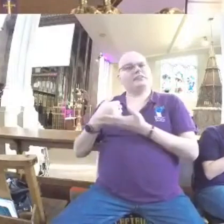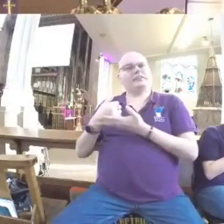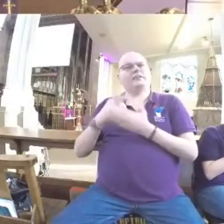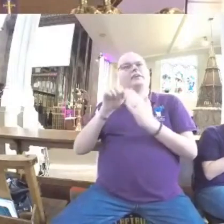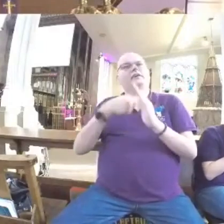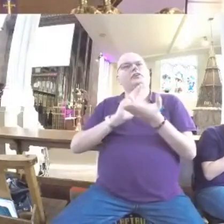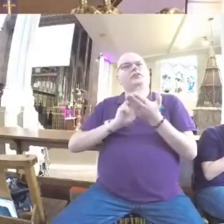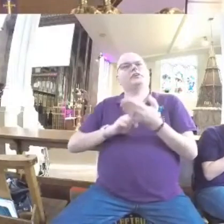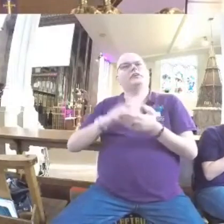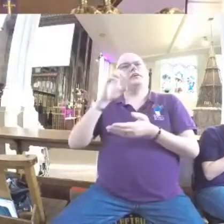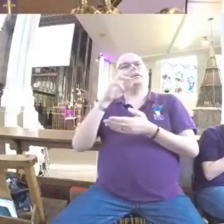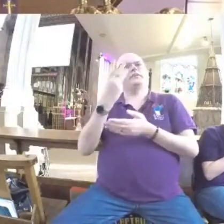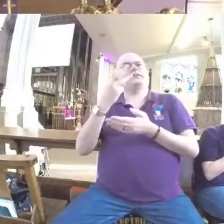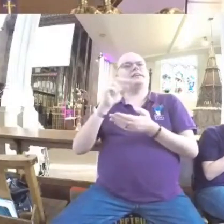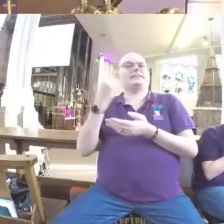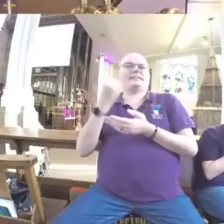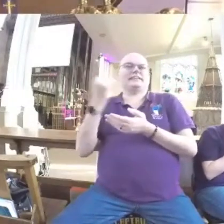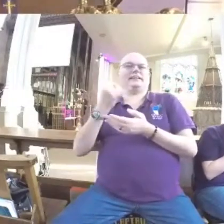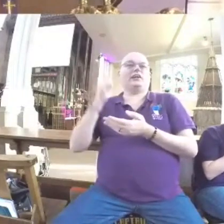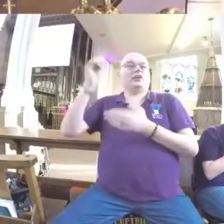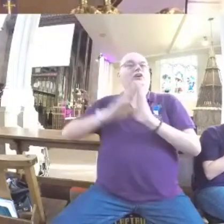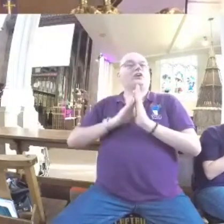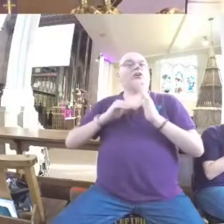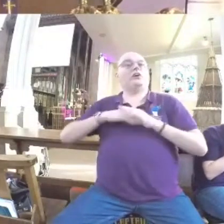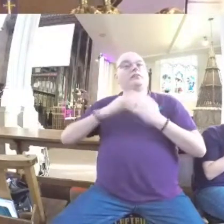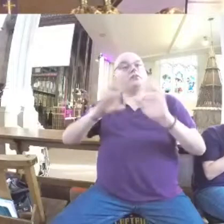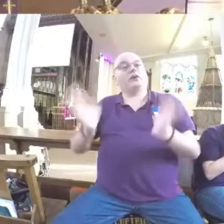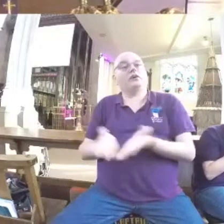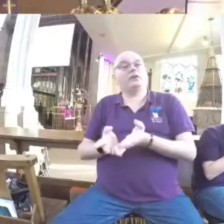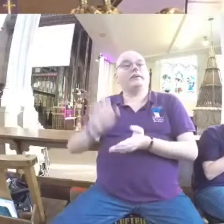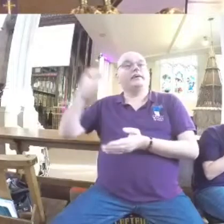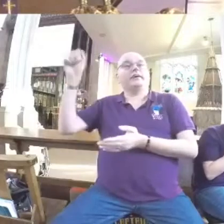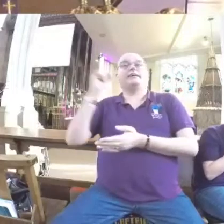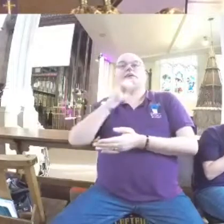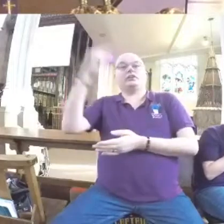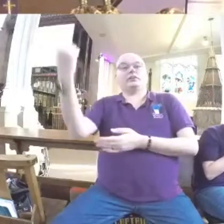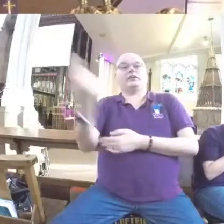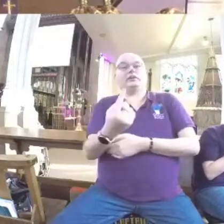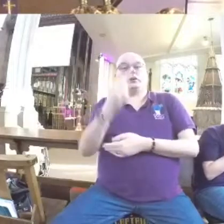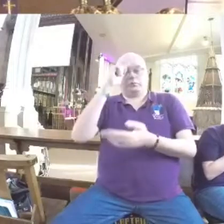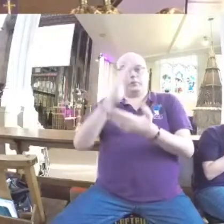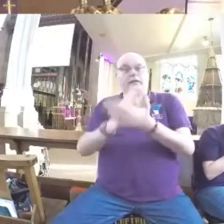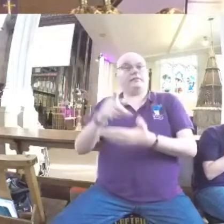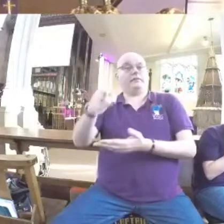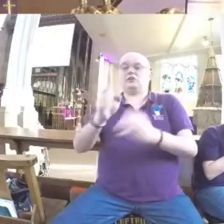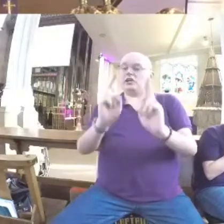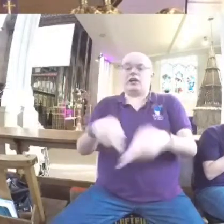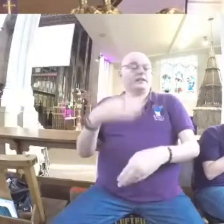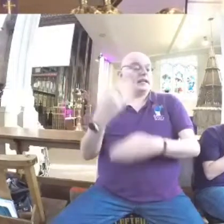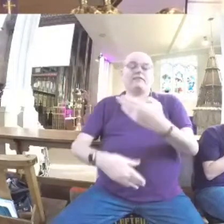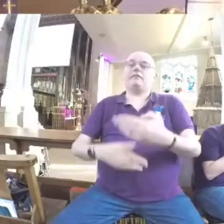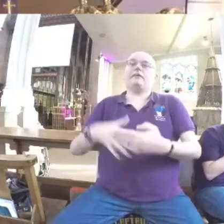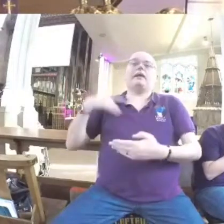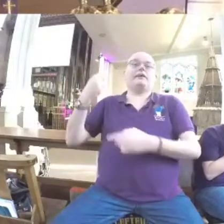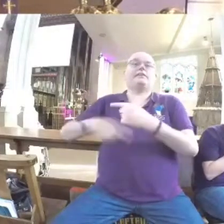John chapter 3, 16, for God so loved the world that he gave his one and only son that whoever believes in him shall not perish, but